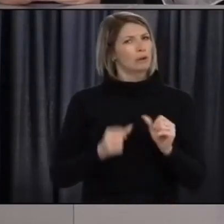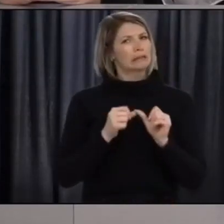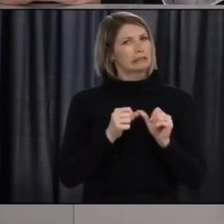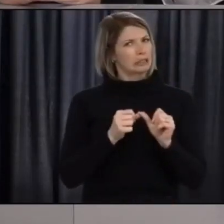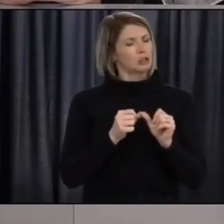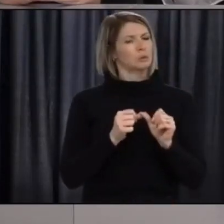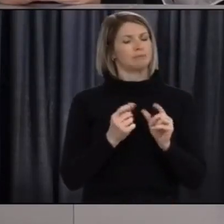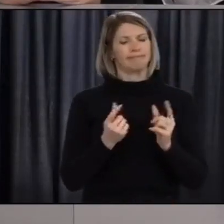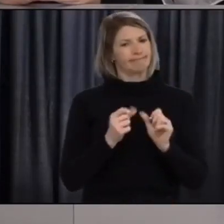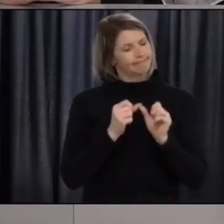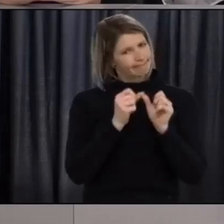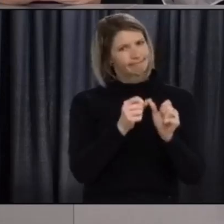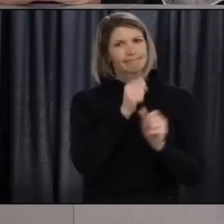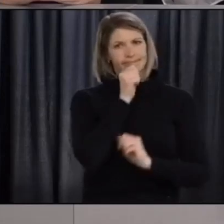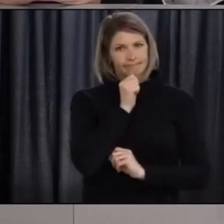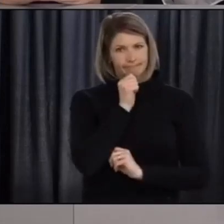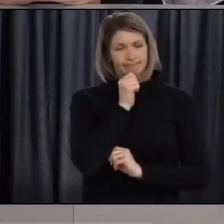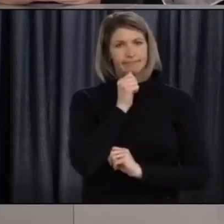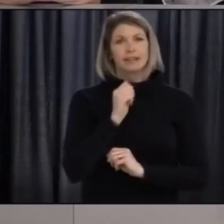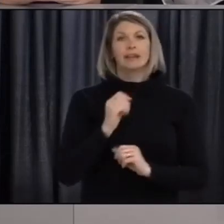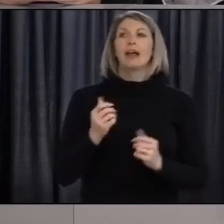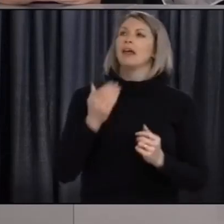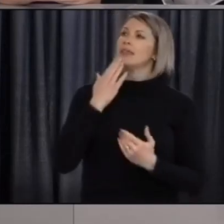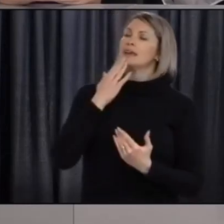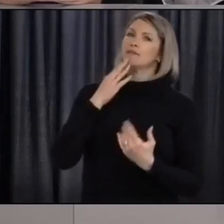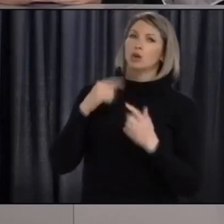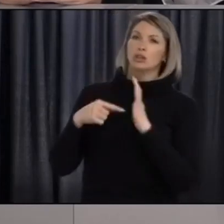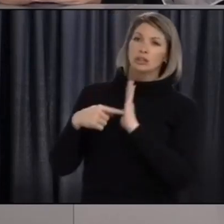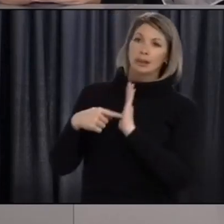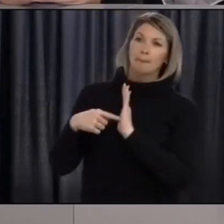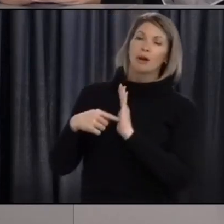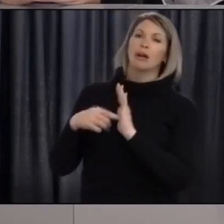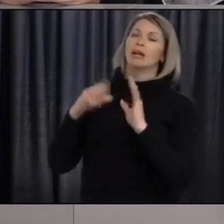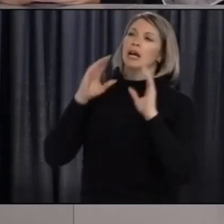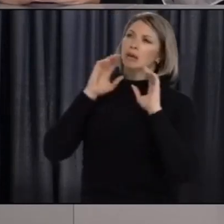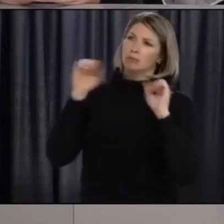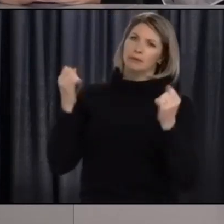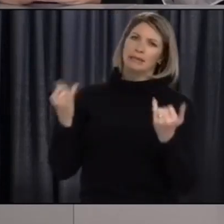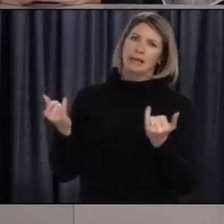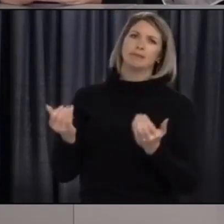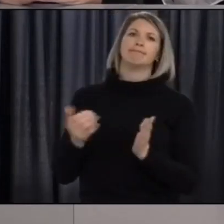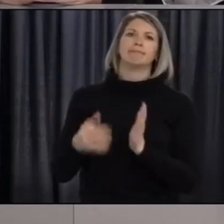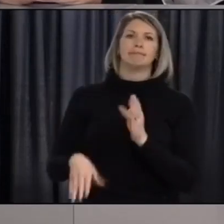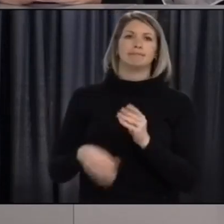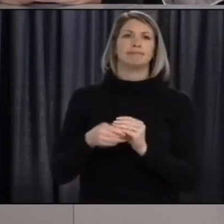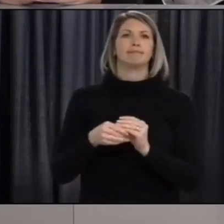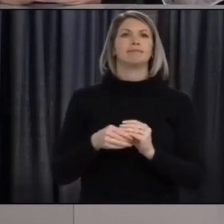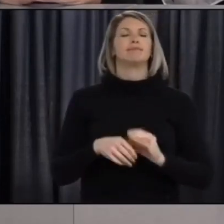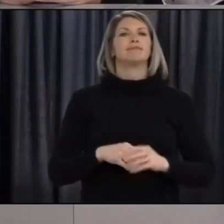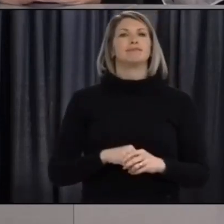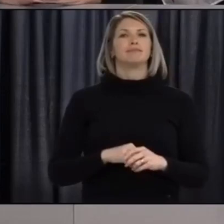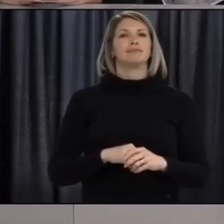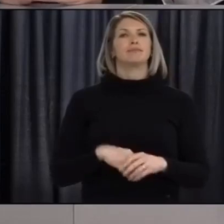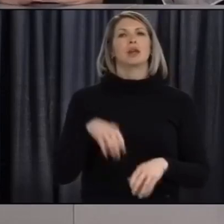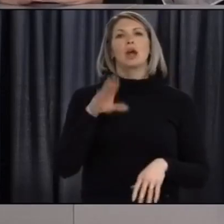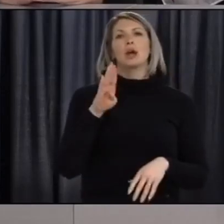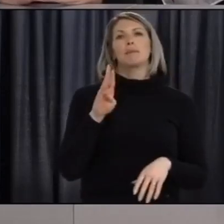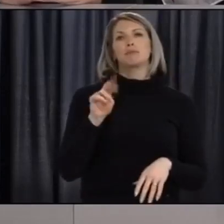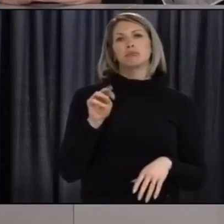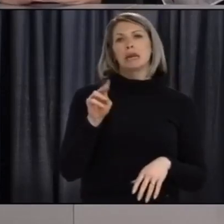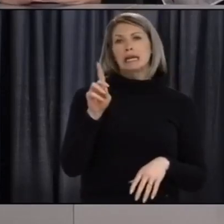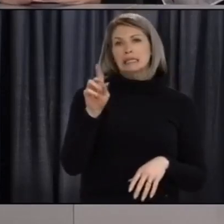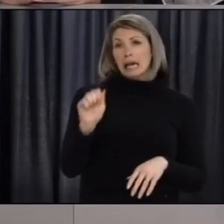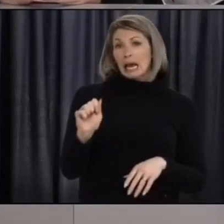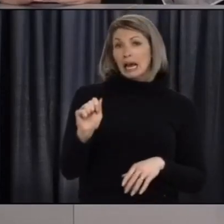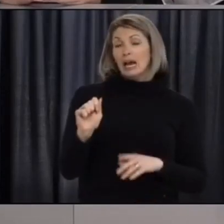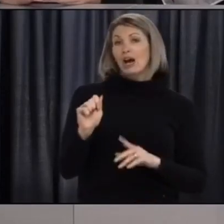Brenda. And Premier, I turn it back over to you. Well, thank you, Dr. Fitzgerald. And I will say that Brenda is one example of so many